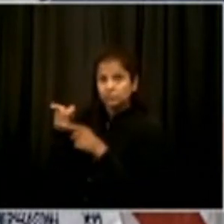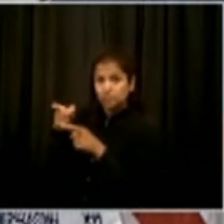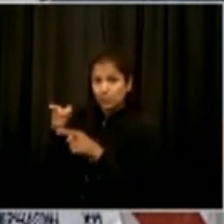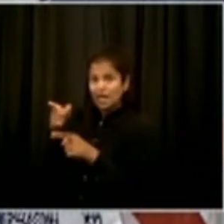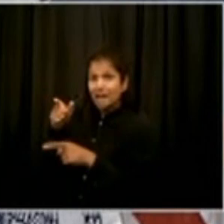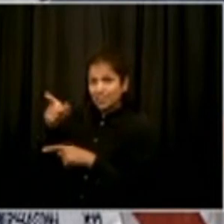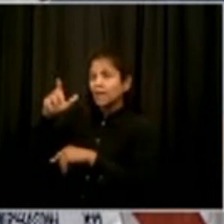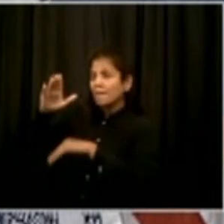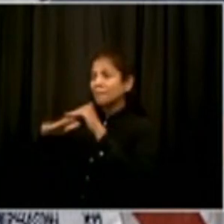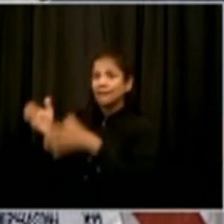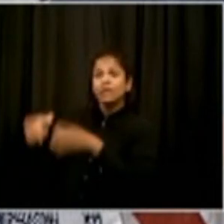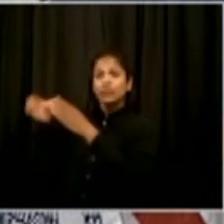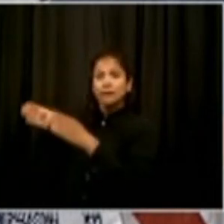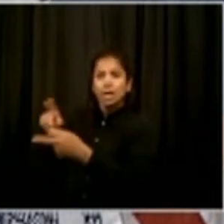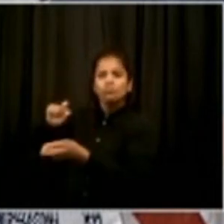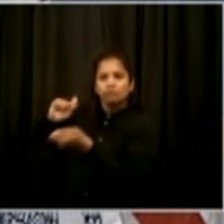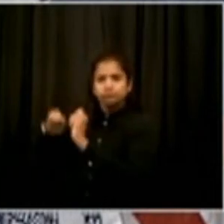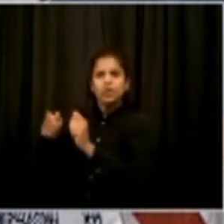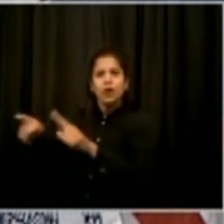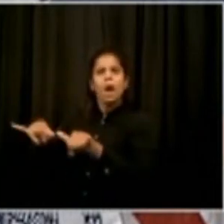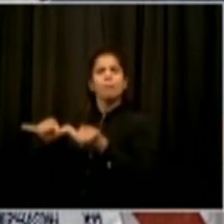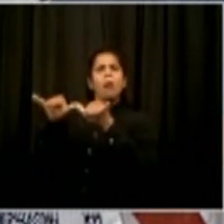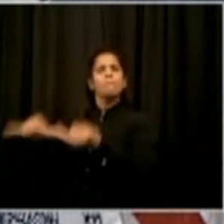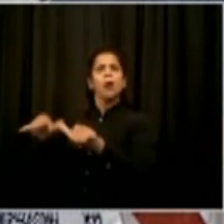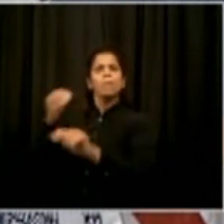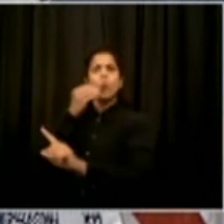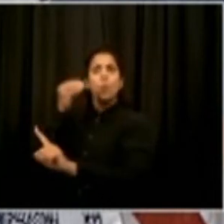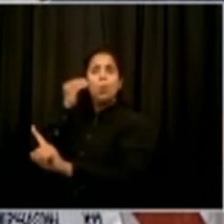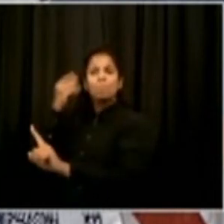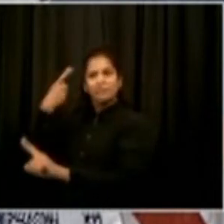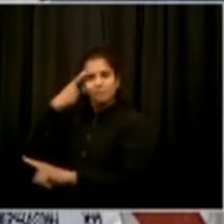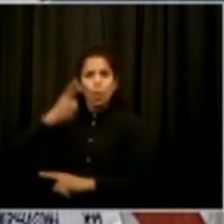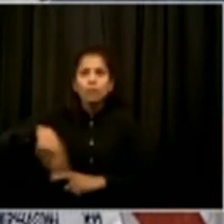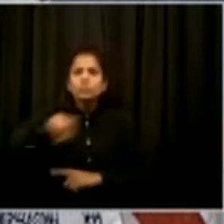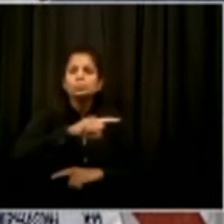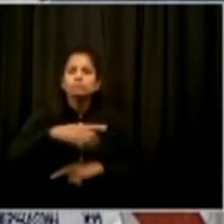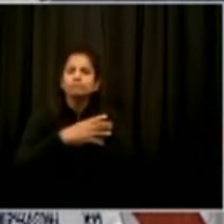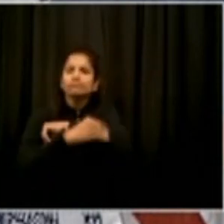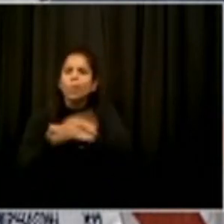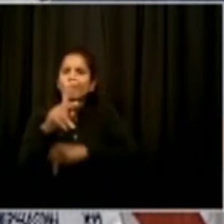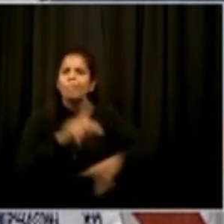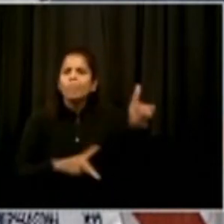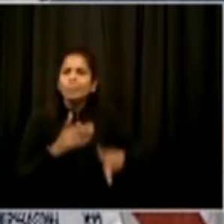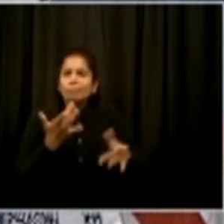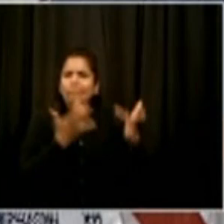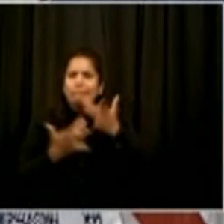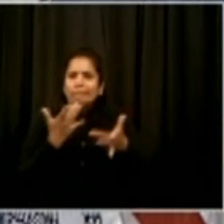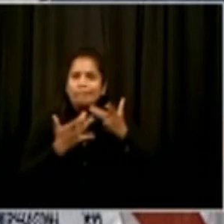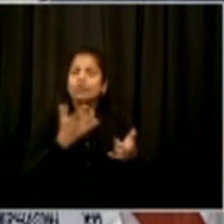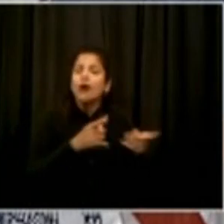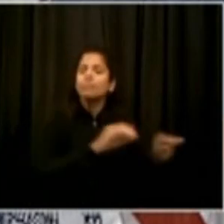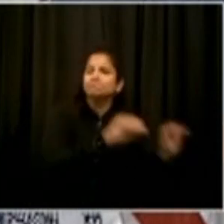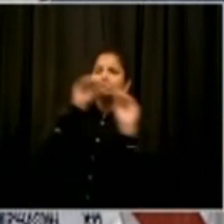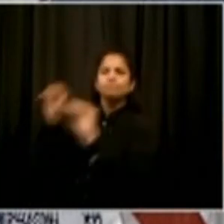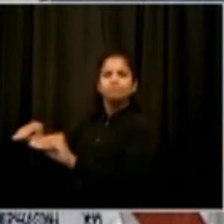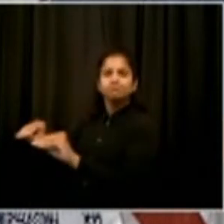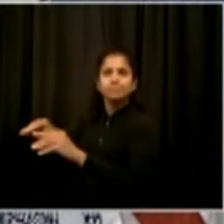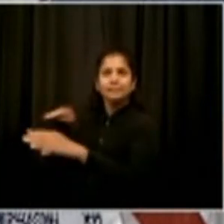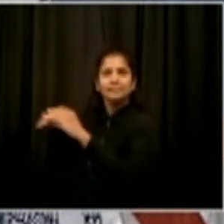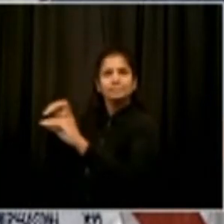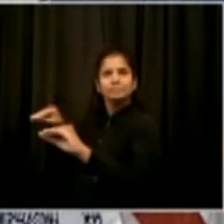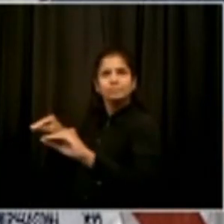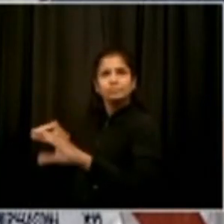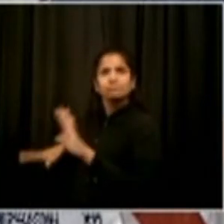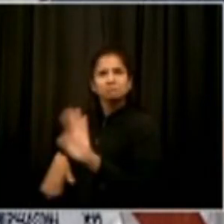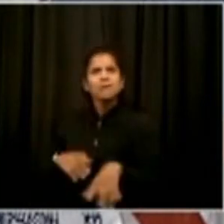some open questions there. That's something we'll come back to you on, but I will say to you, and this has been raised by a lot of folks, know, are there